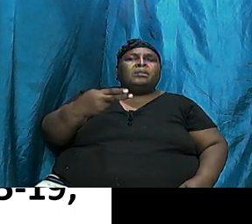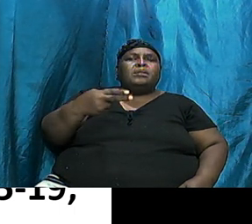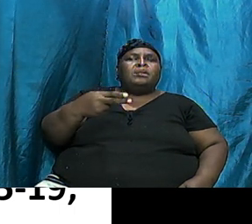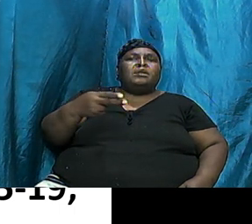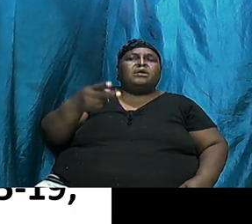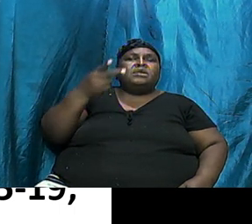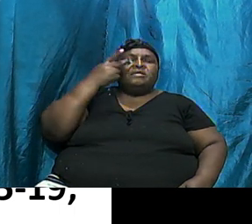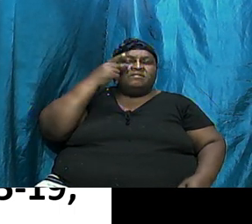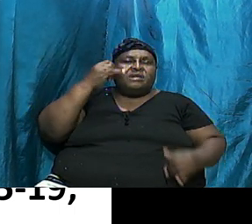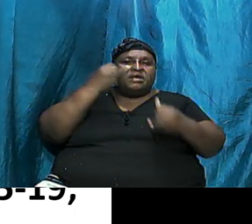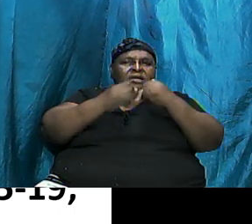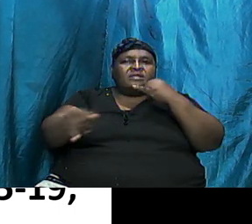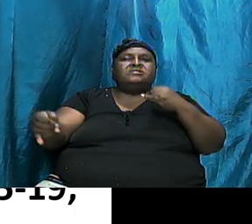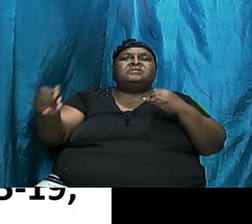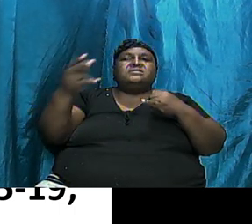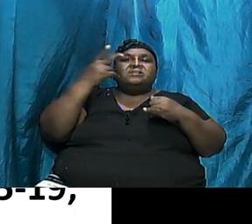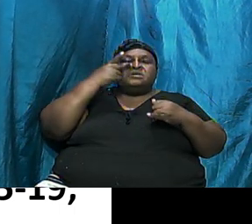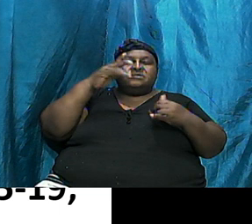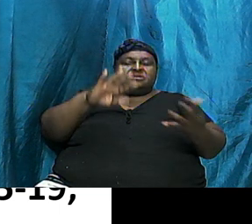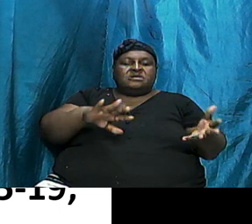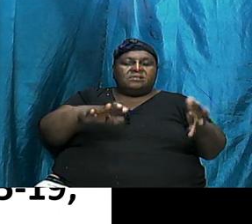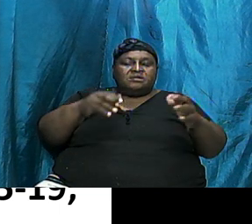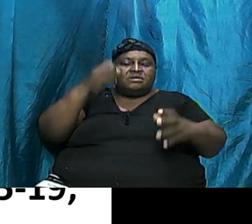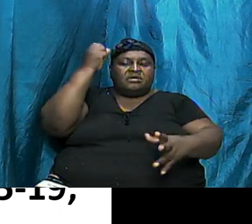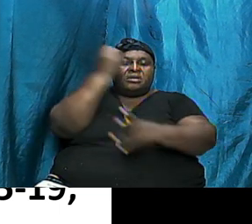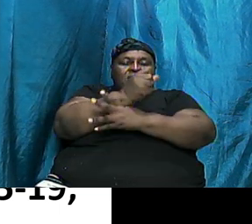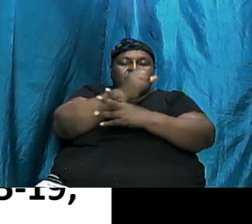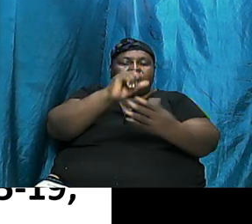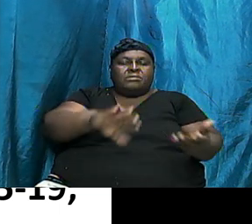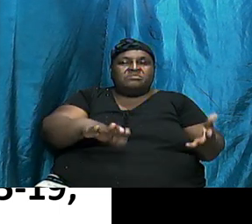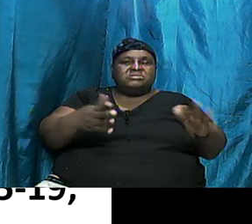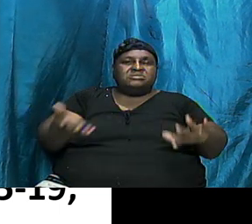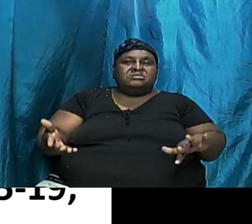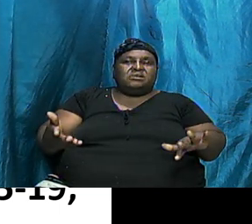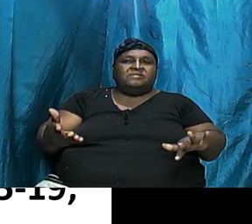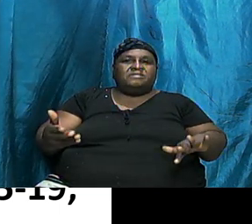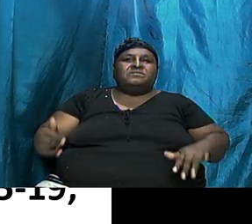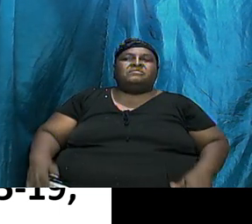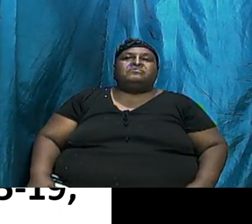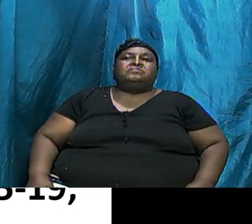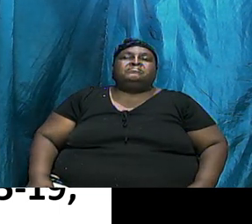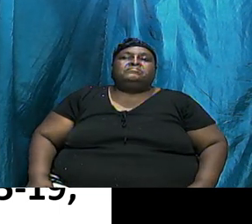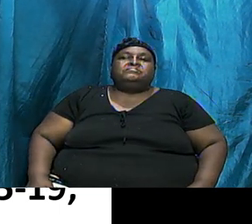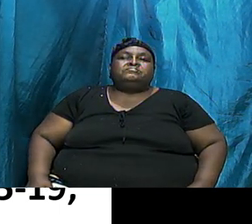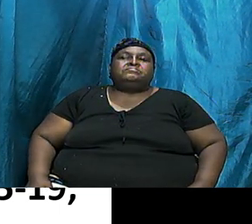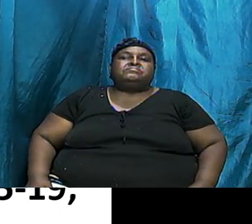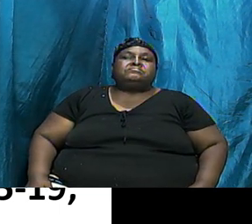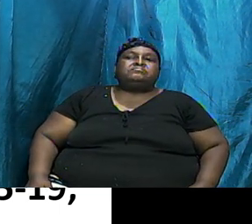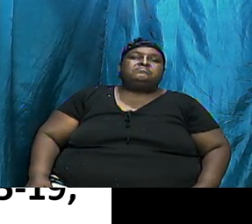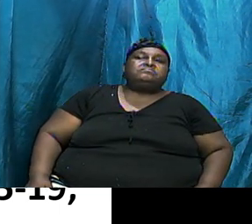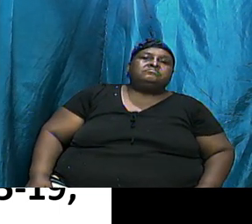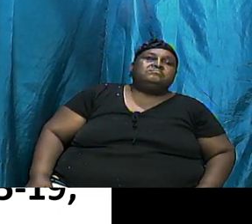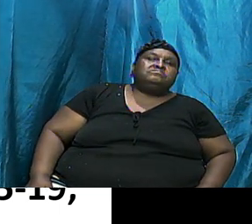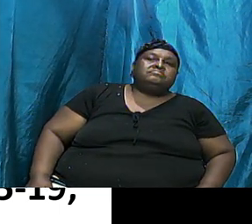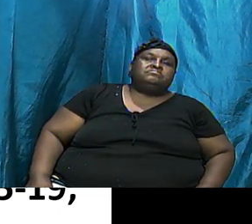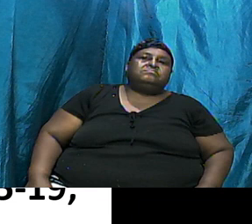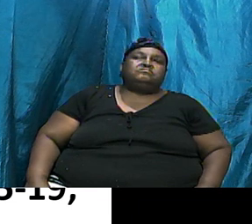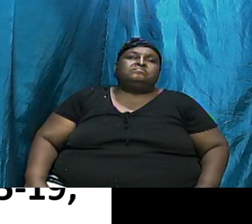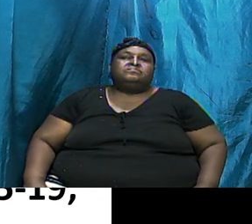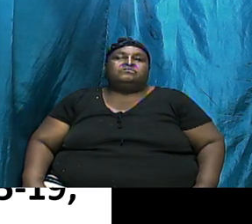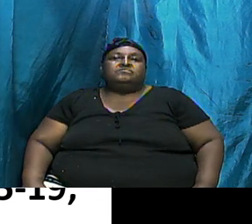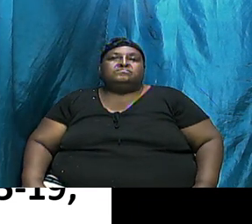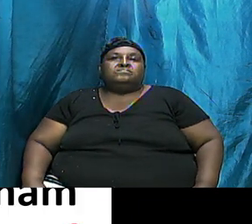Of Abraham In The 25th Chapter Of The Book Of Genesis